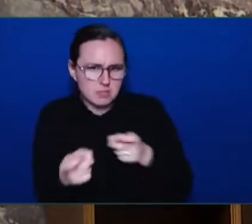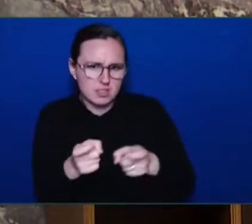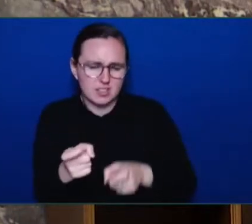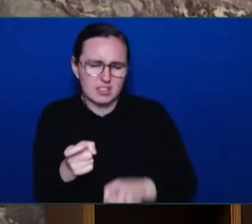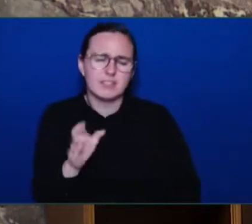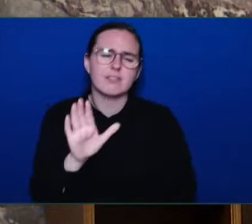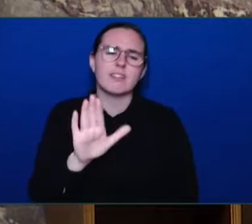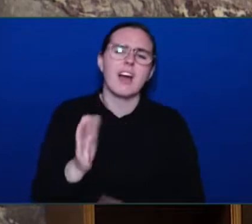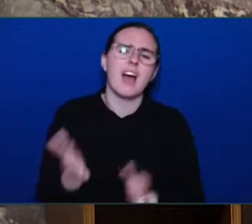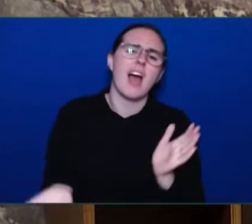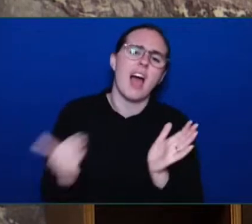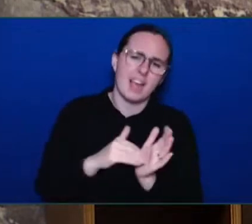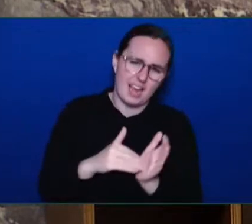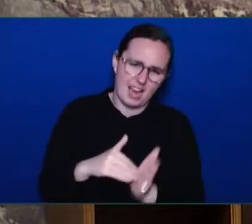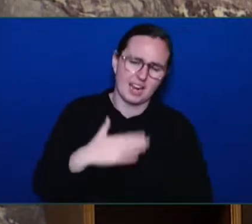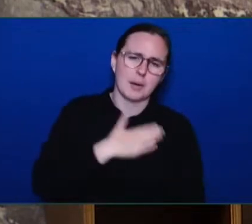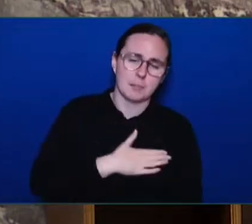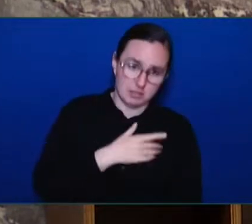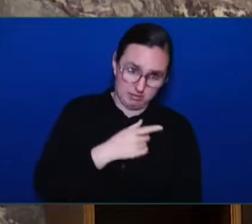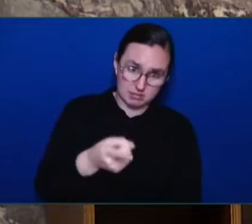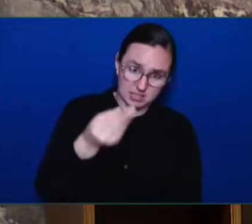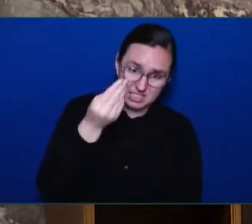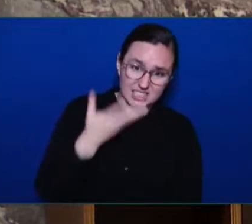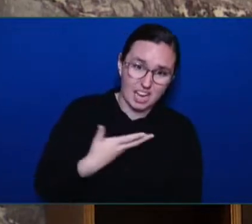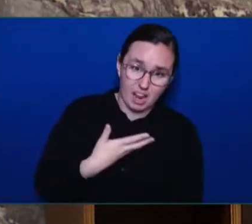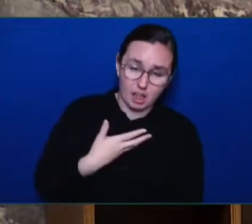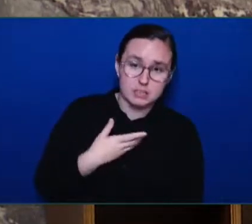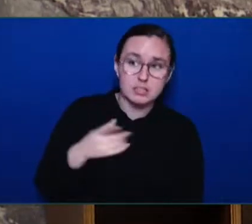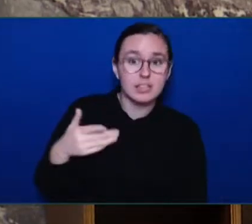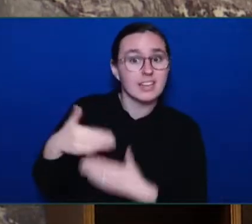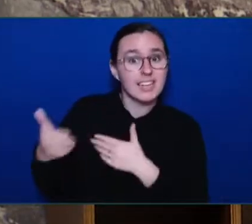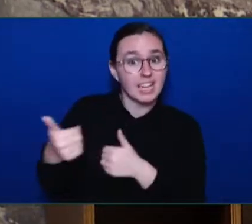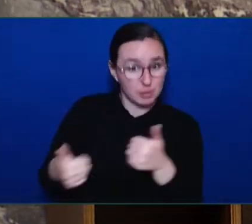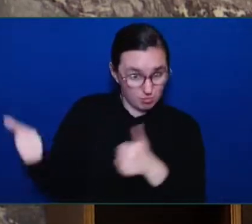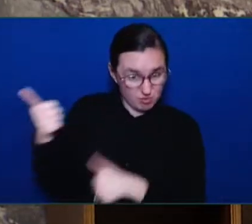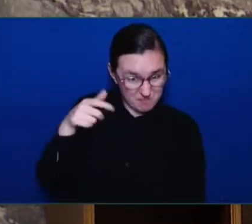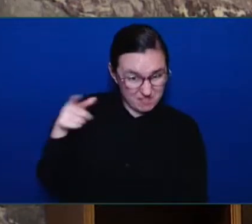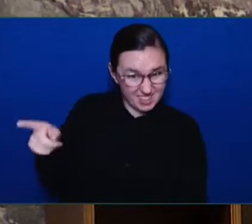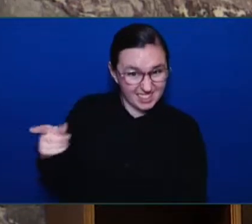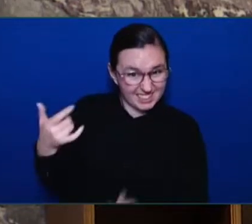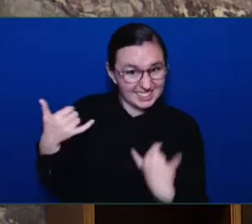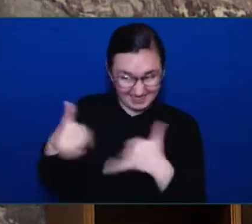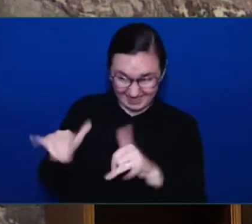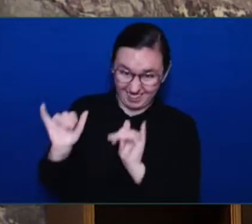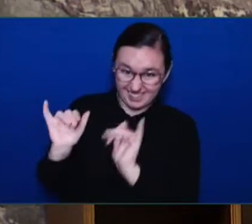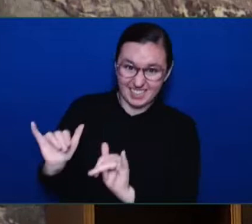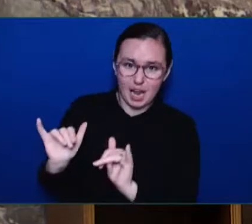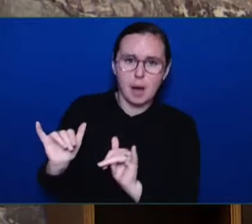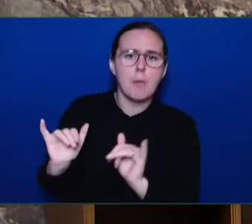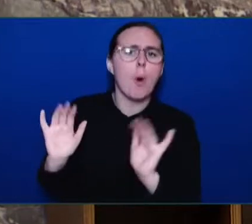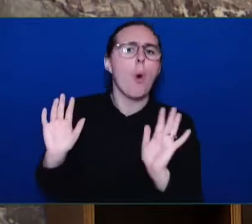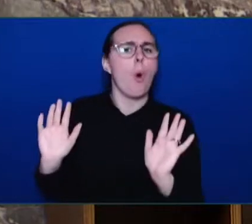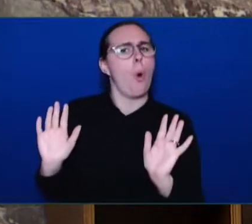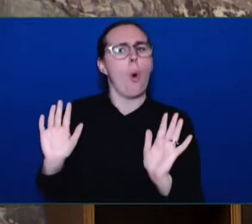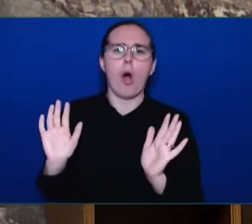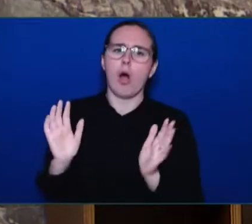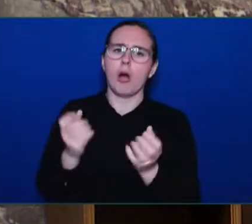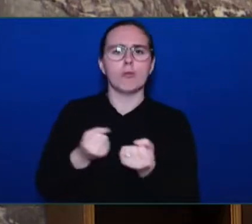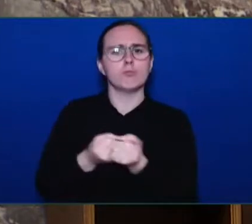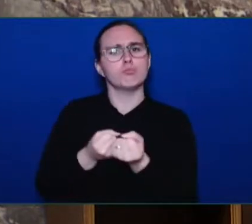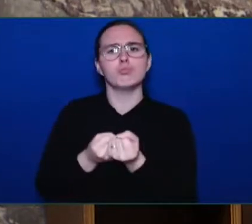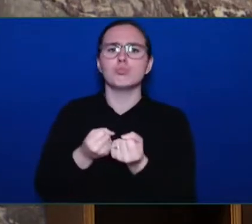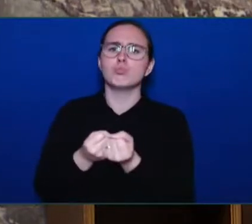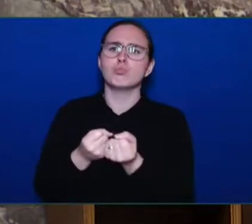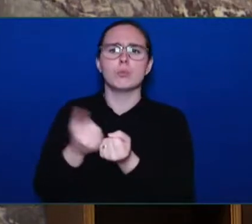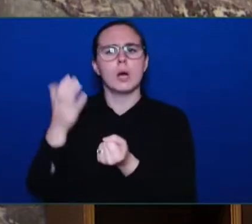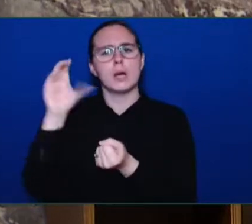continues to boycott anything related to the Olympics, and is that why he refused to even meet with First Nations prior to